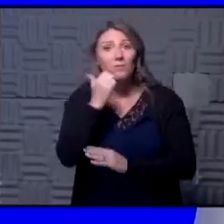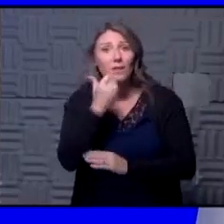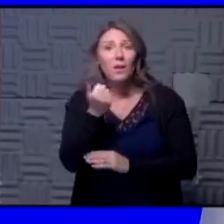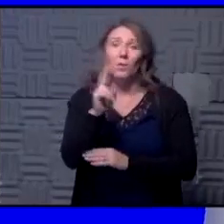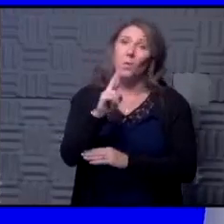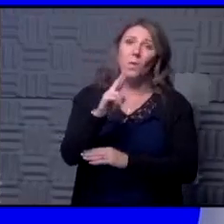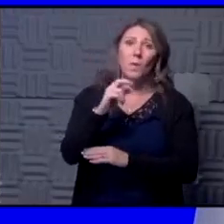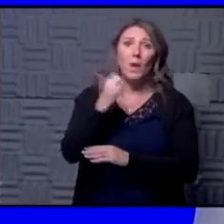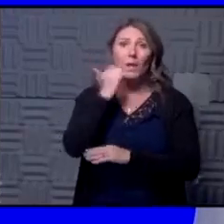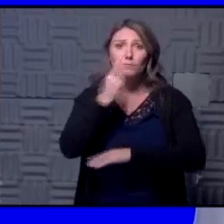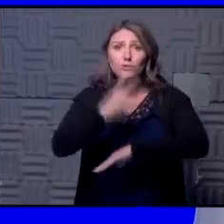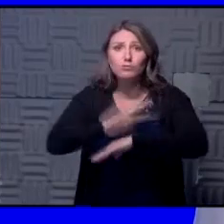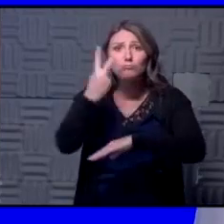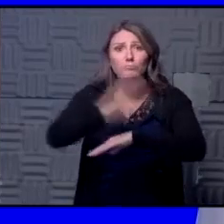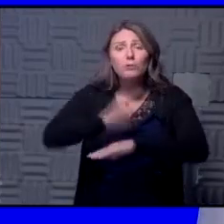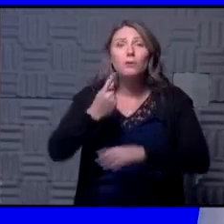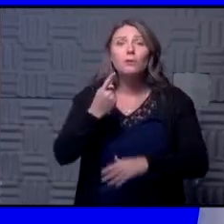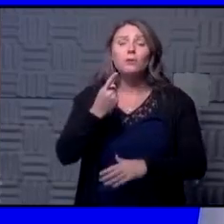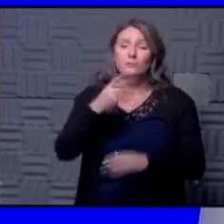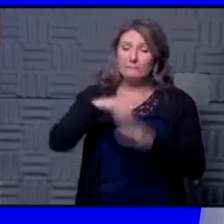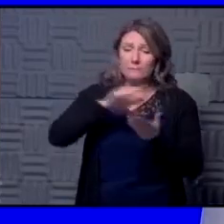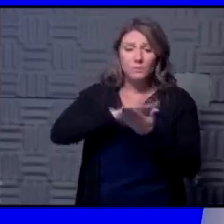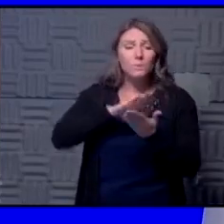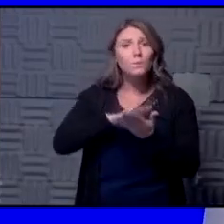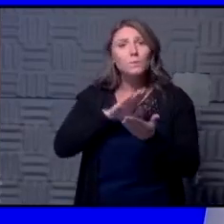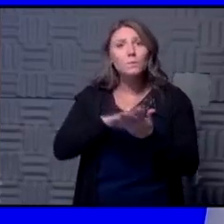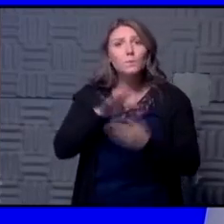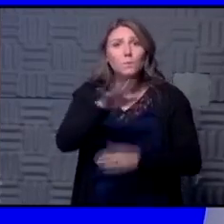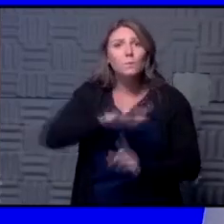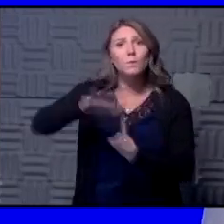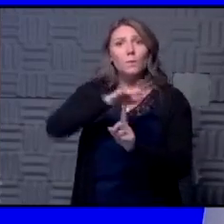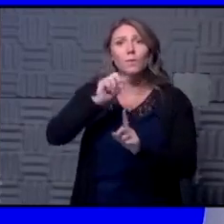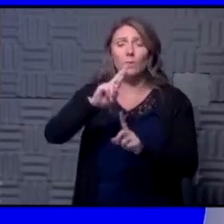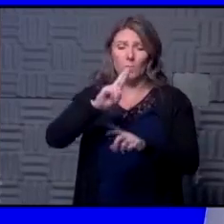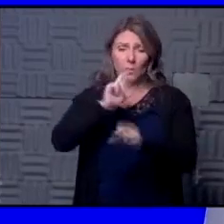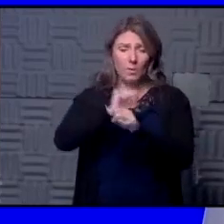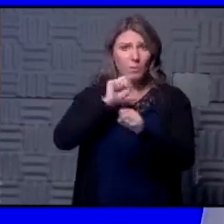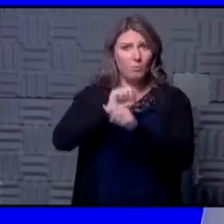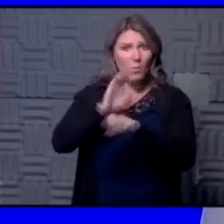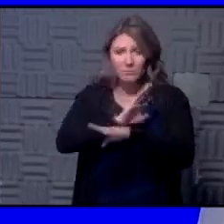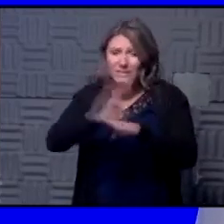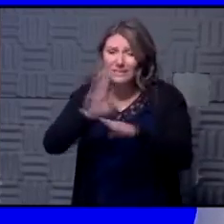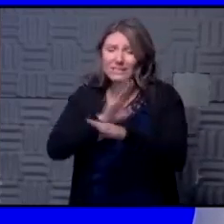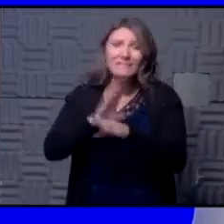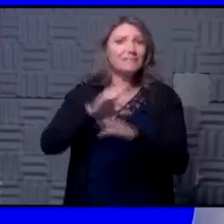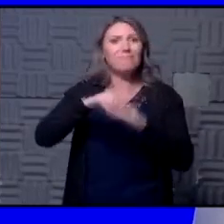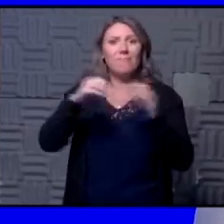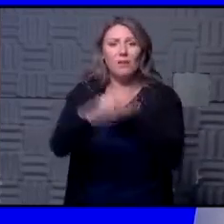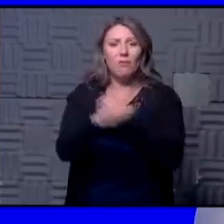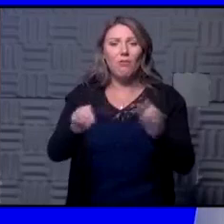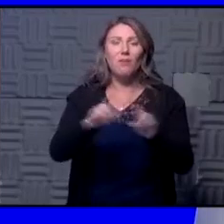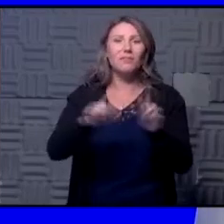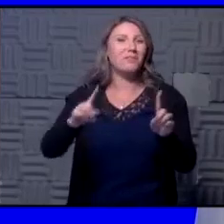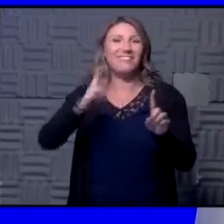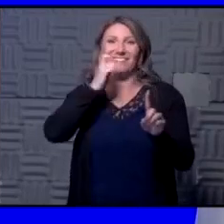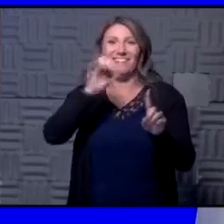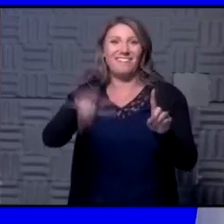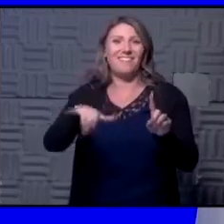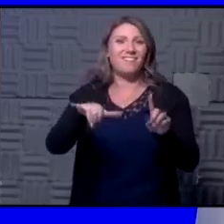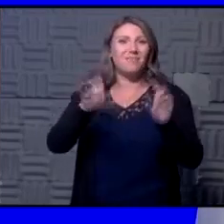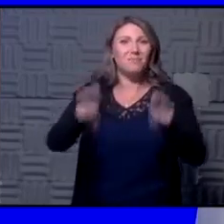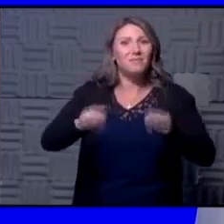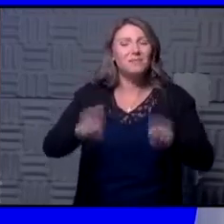whether that's in a school setting whether that's in a employment setting you know whatever office you're in we just don't have that mechanism